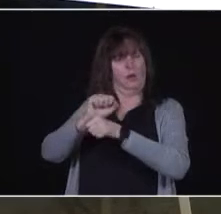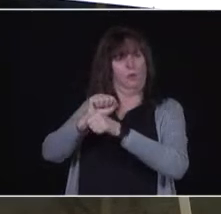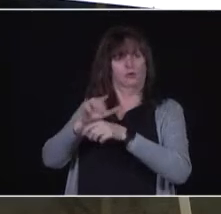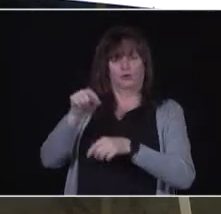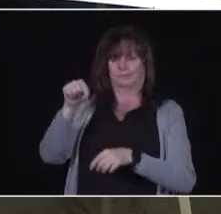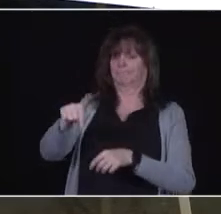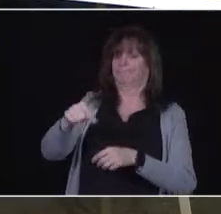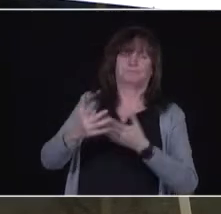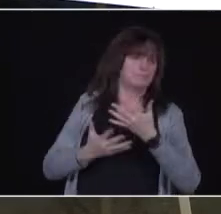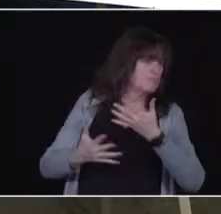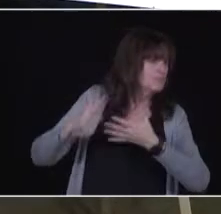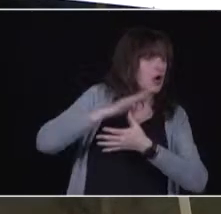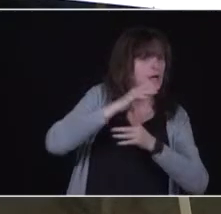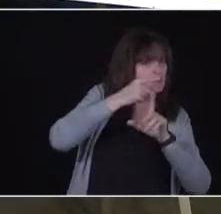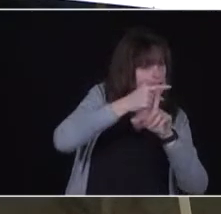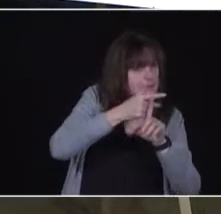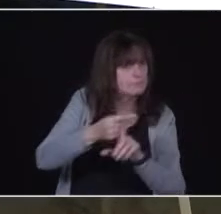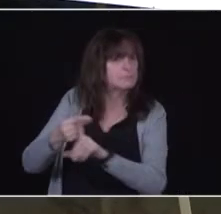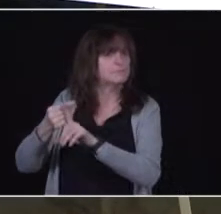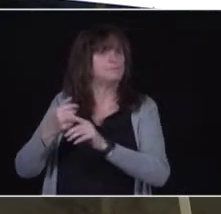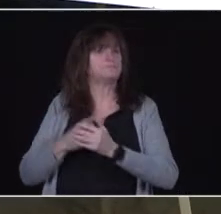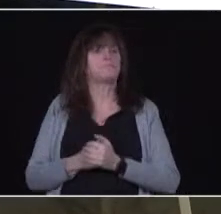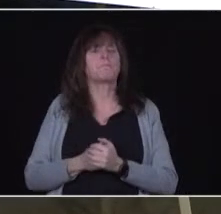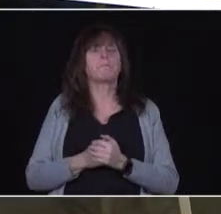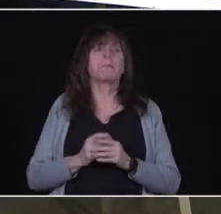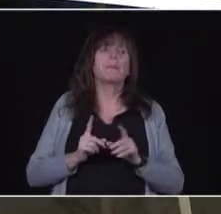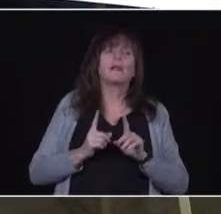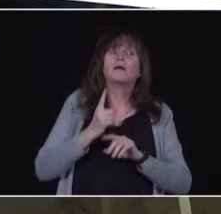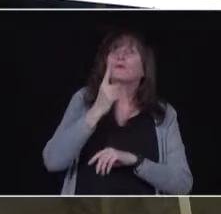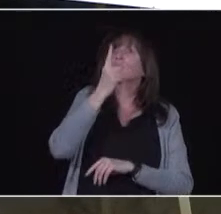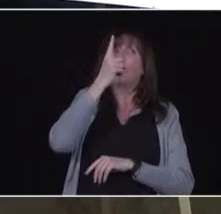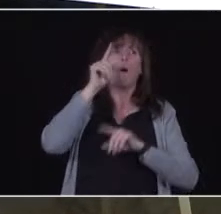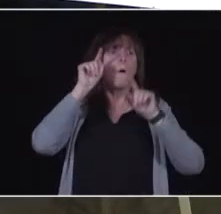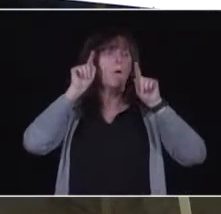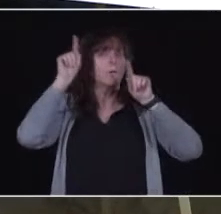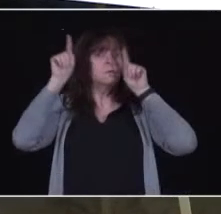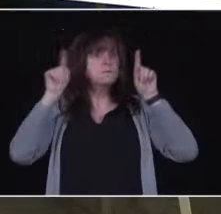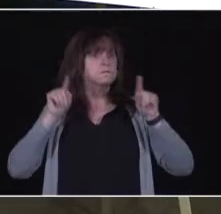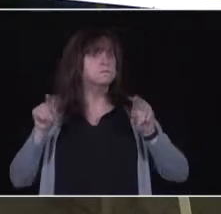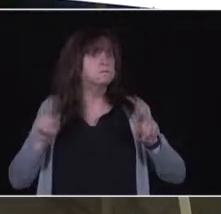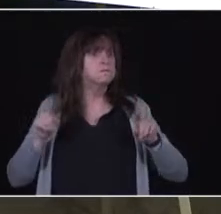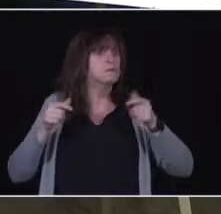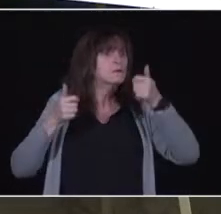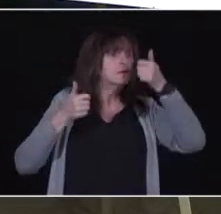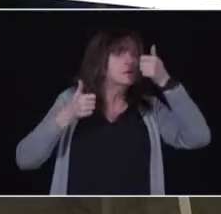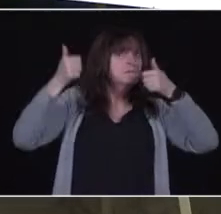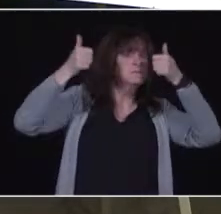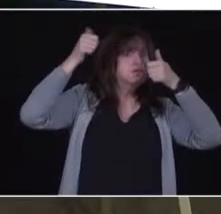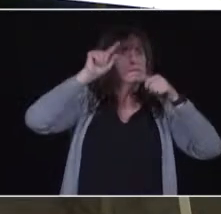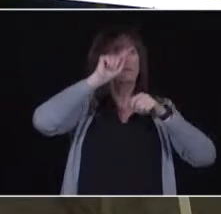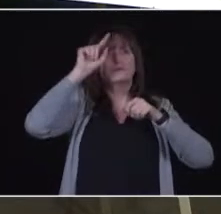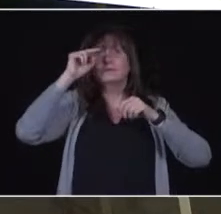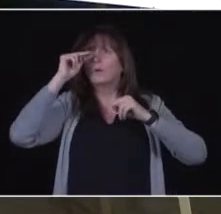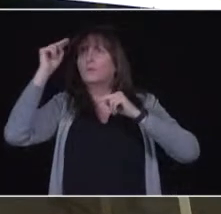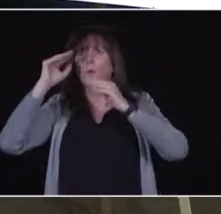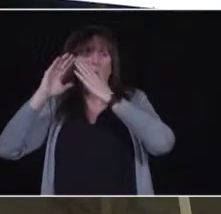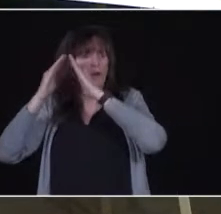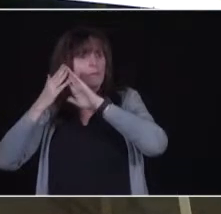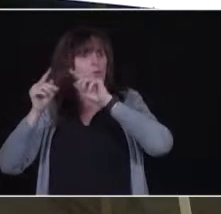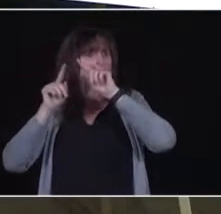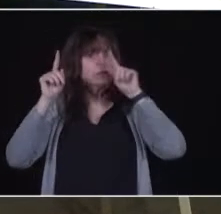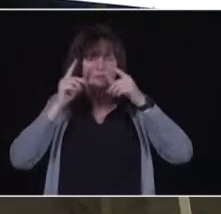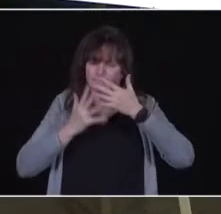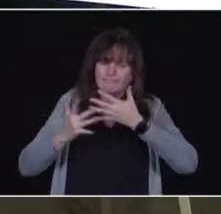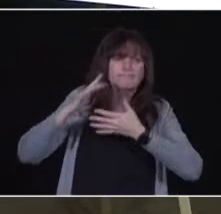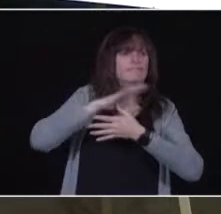and we will get into the communities in First Nations for the Indigenous adults. We will get into the communities at the highest priority, those